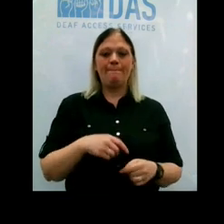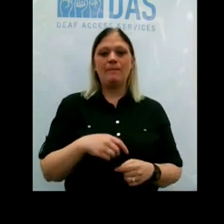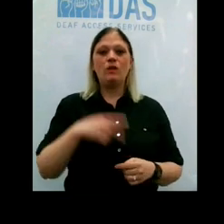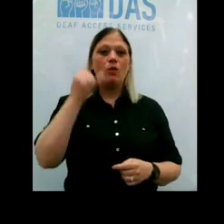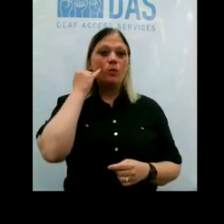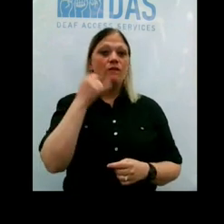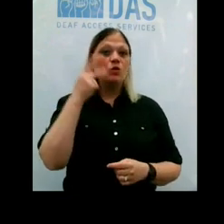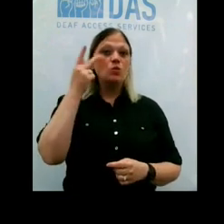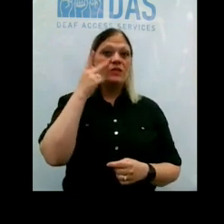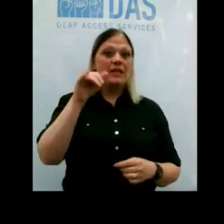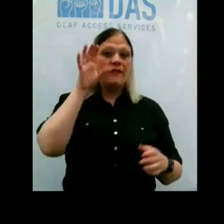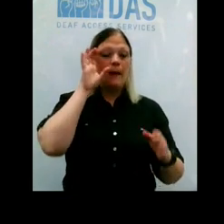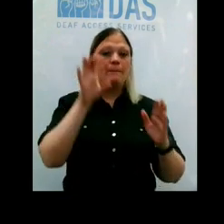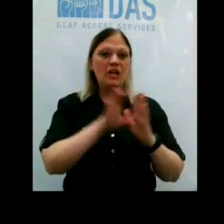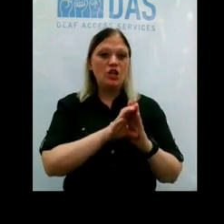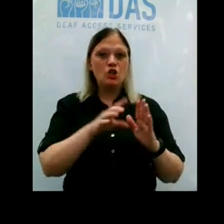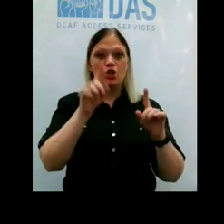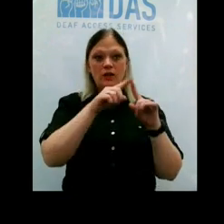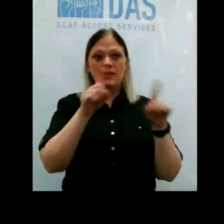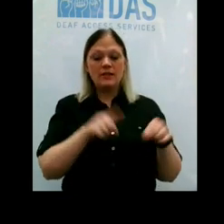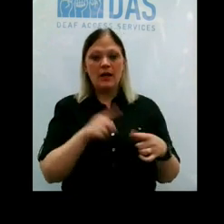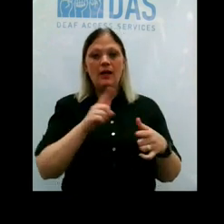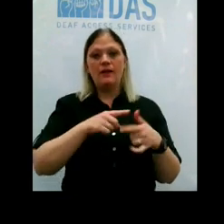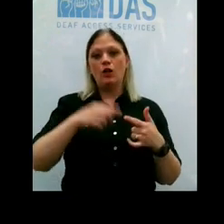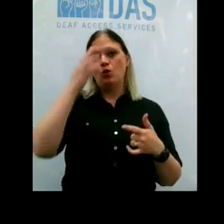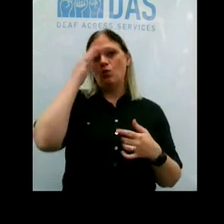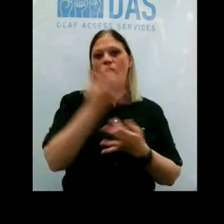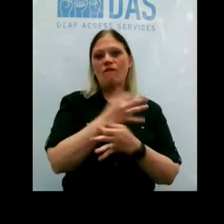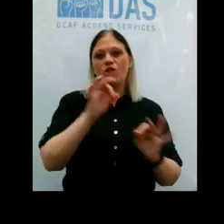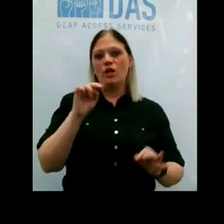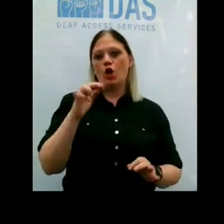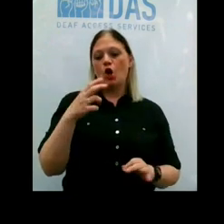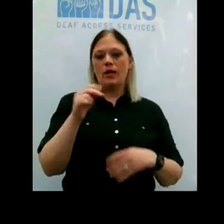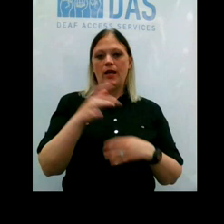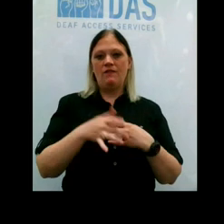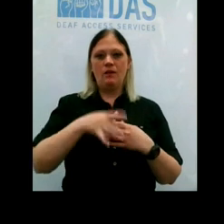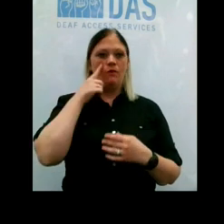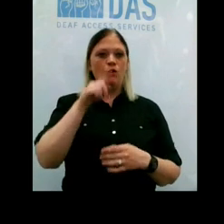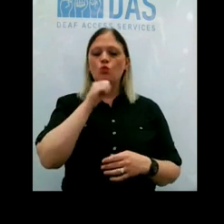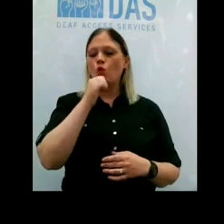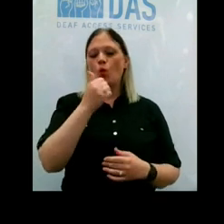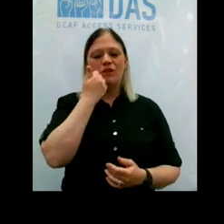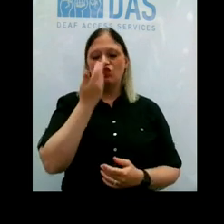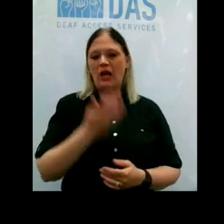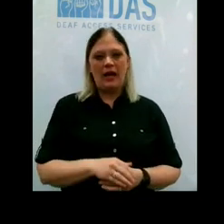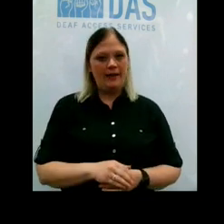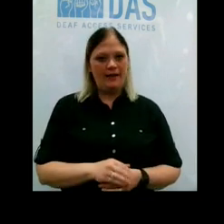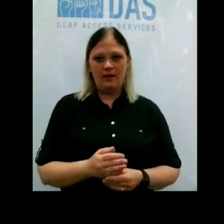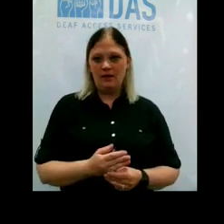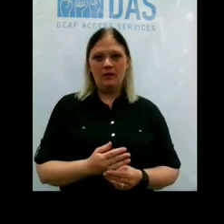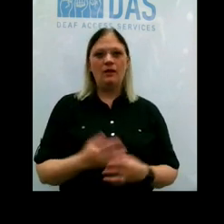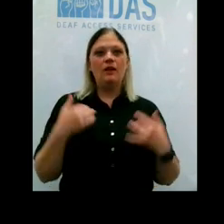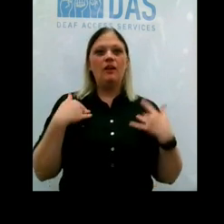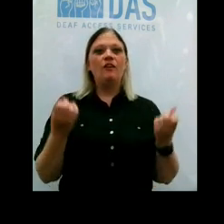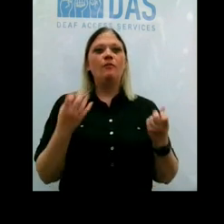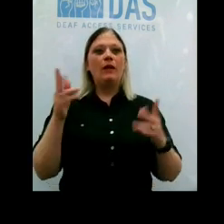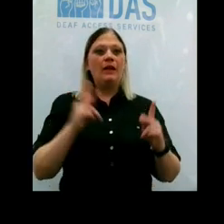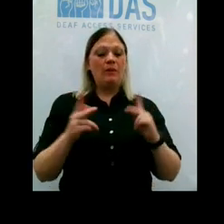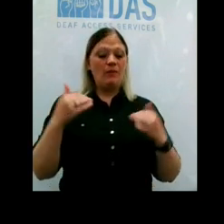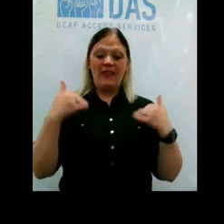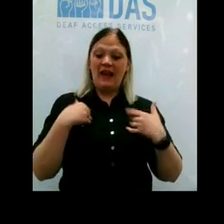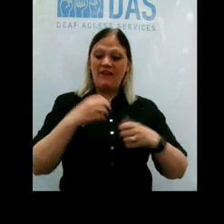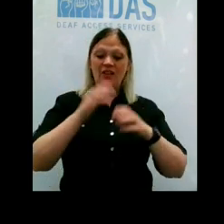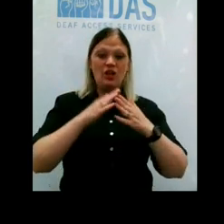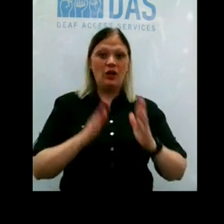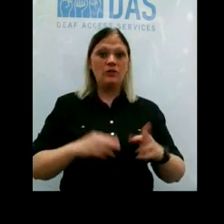or standing near that sign, you know that there is free Narcan available for you. So please don't be shy. There are a lot of people that have it in their